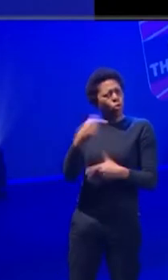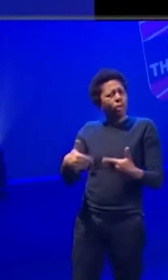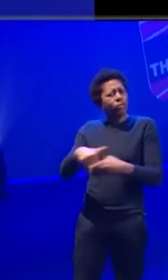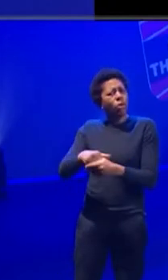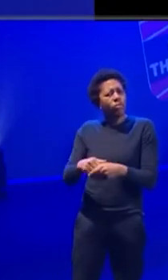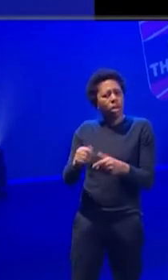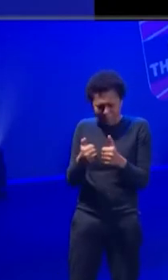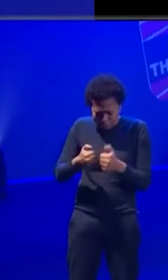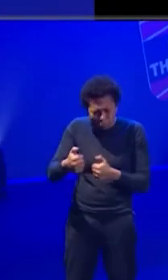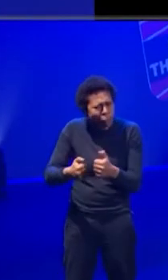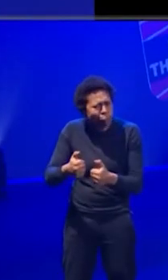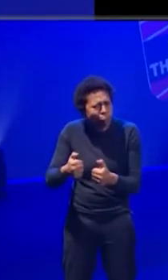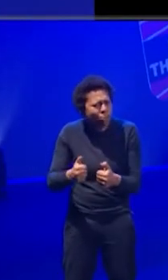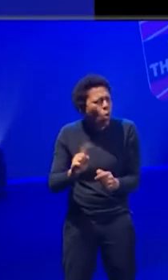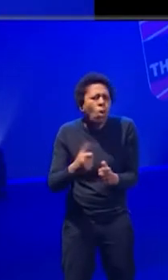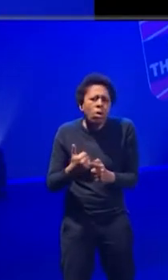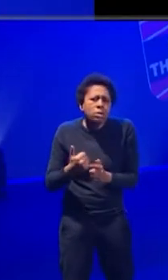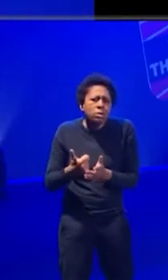budding sound artist?